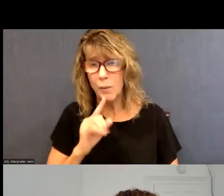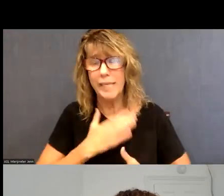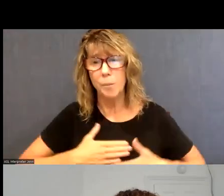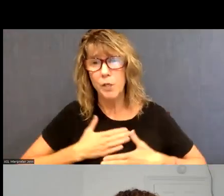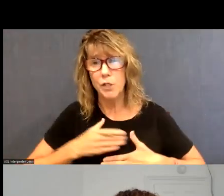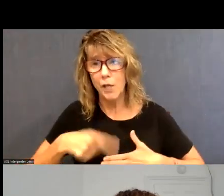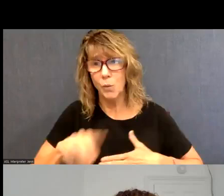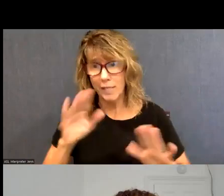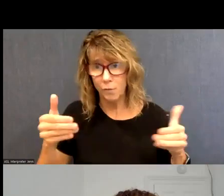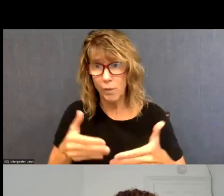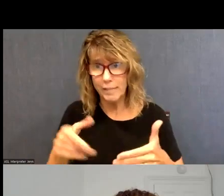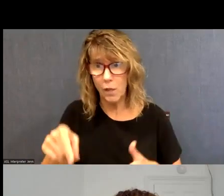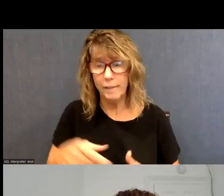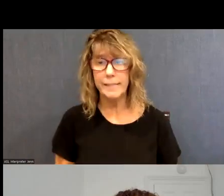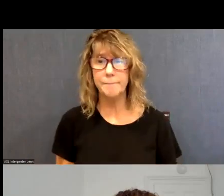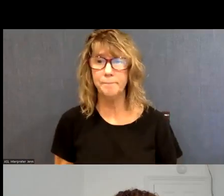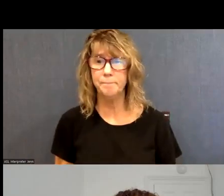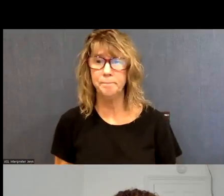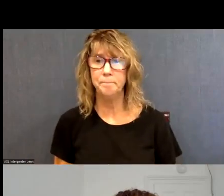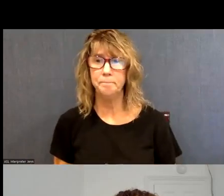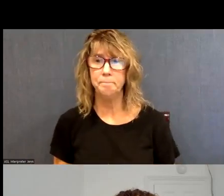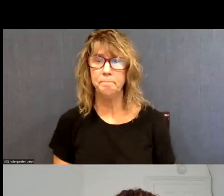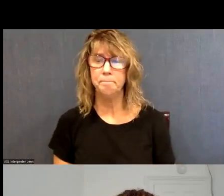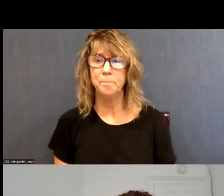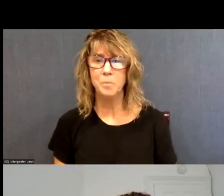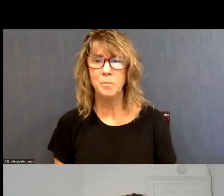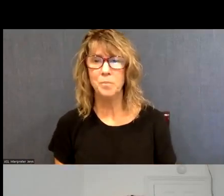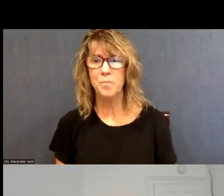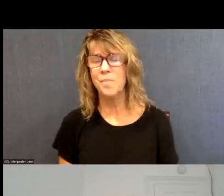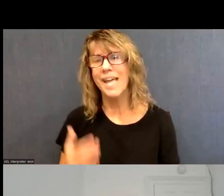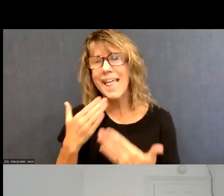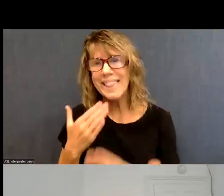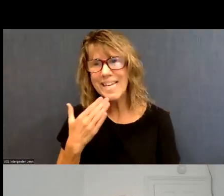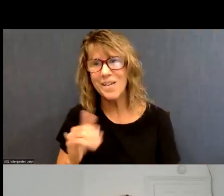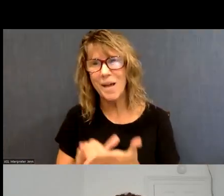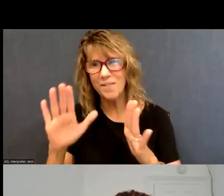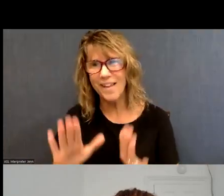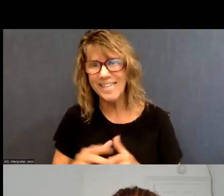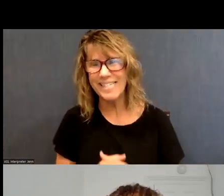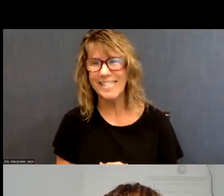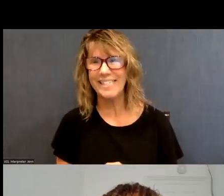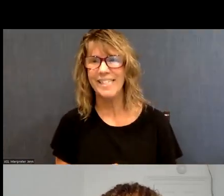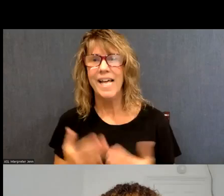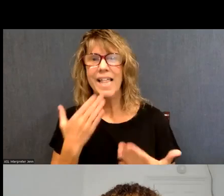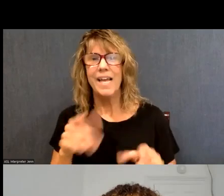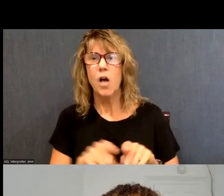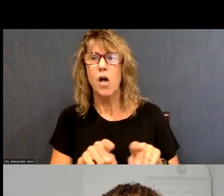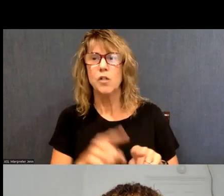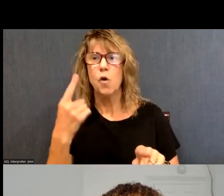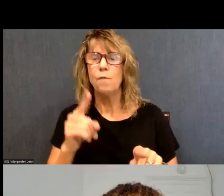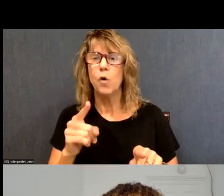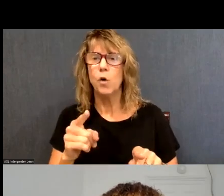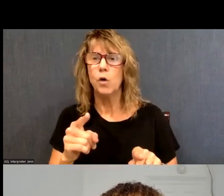on this and, um, thanks for inviting me. Oh, thank you. That was fantastic. And thanks also particularly for raising